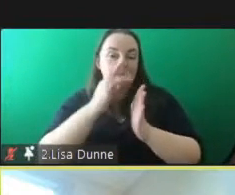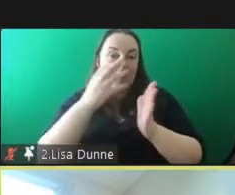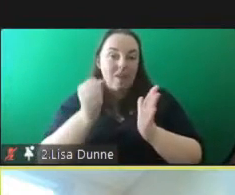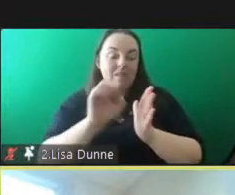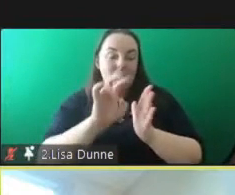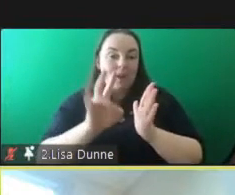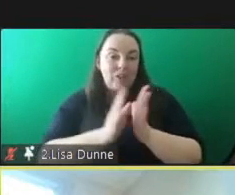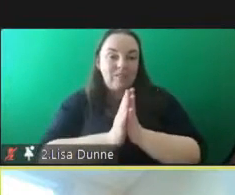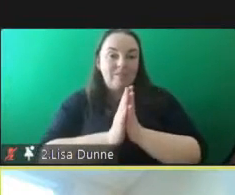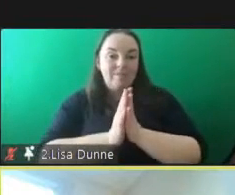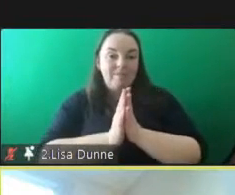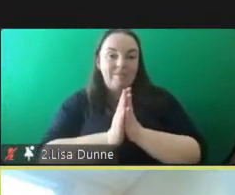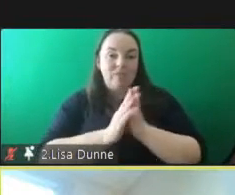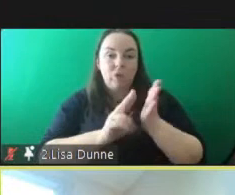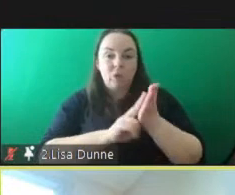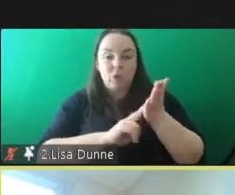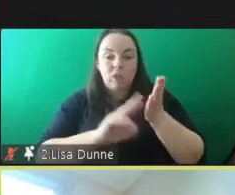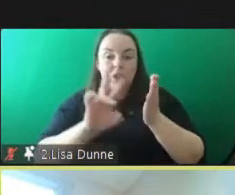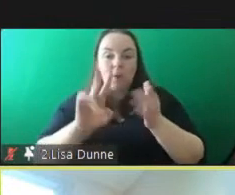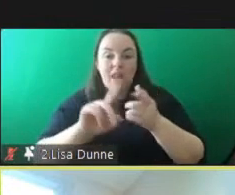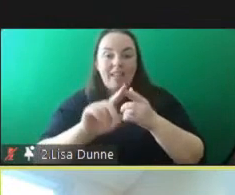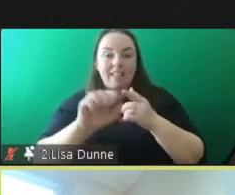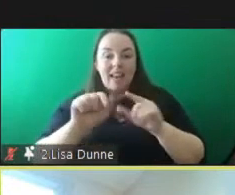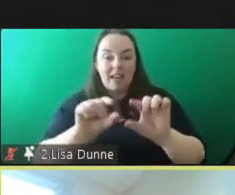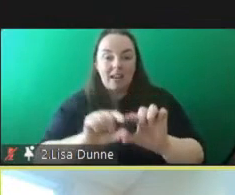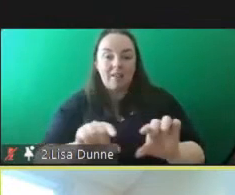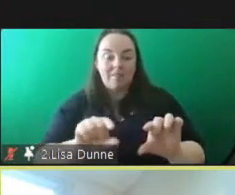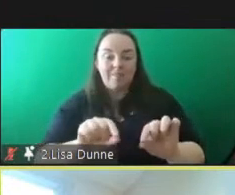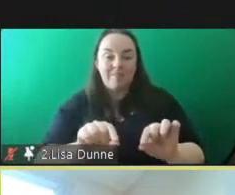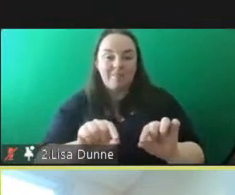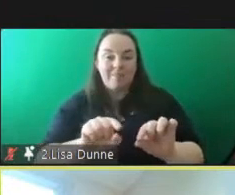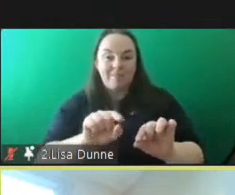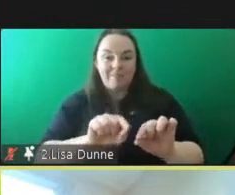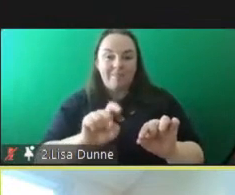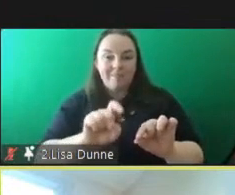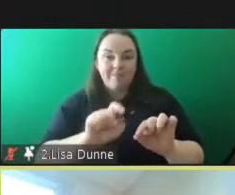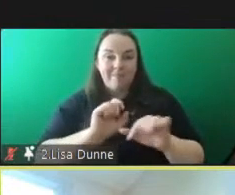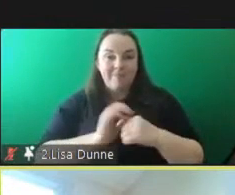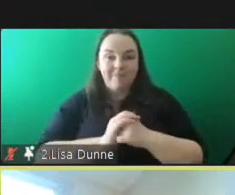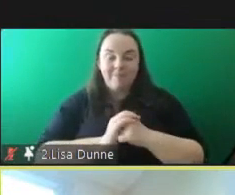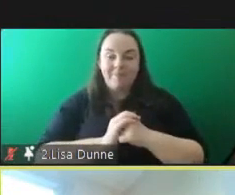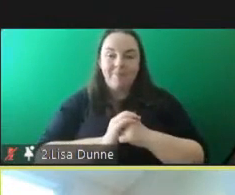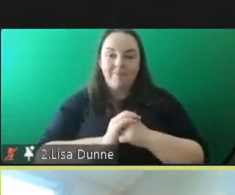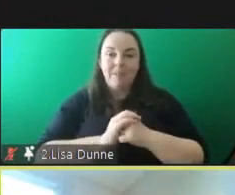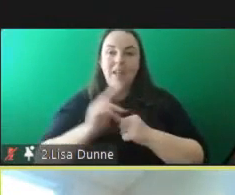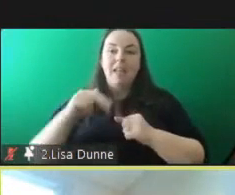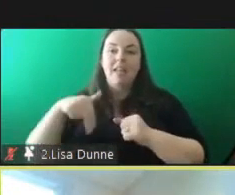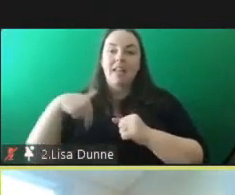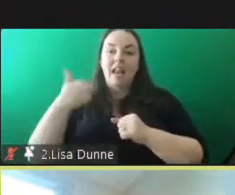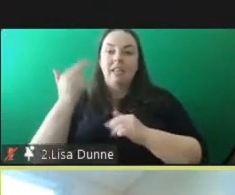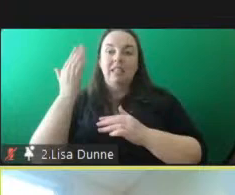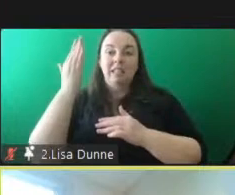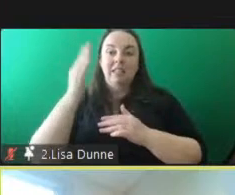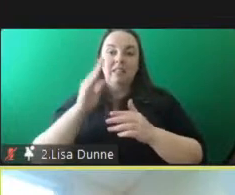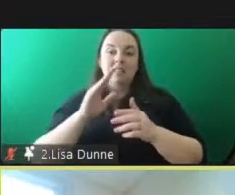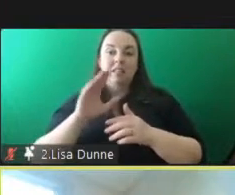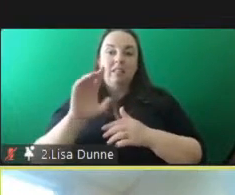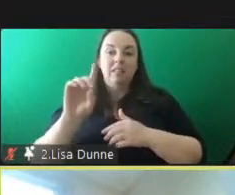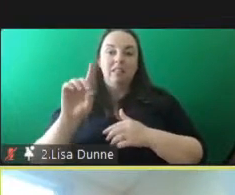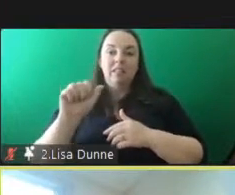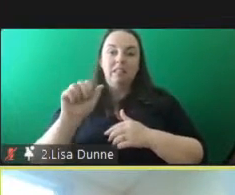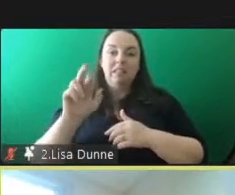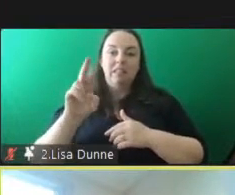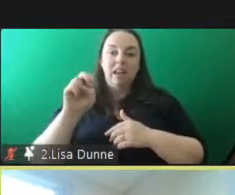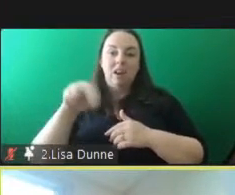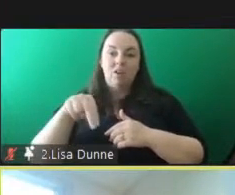and using the q a function on what i think is the right hand side of your screen and our next speaker is darren conroy